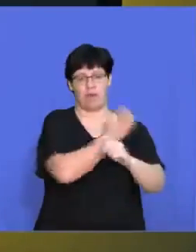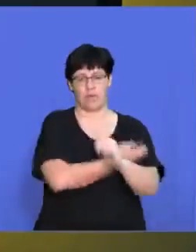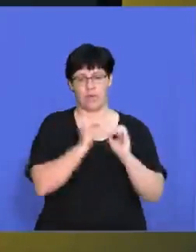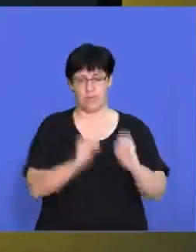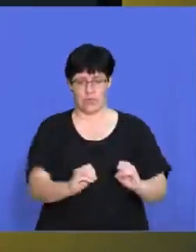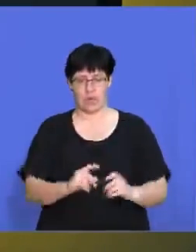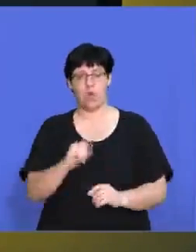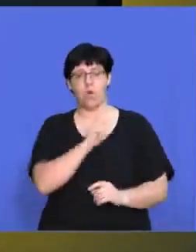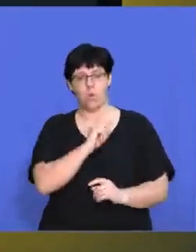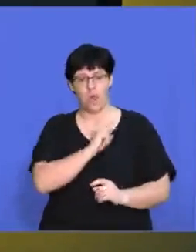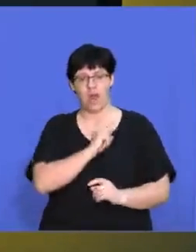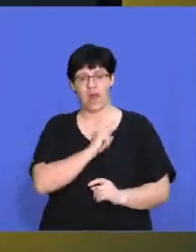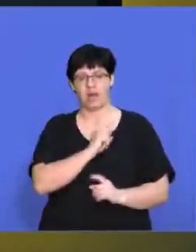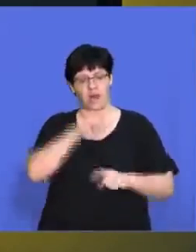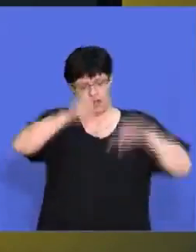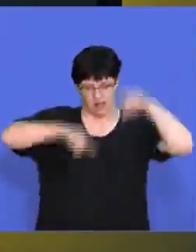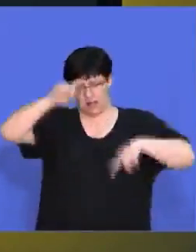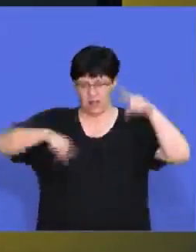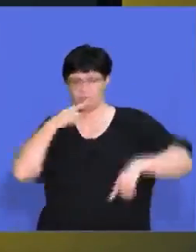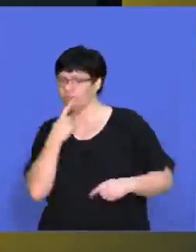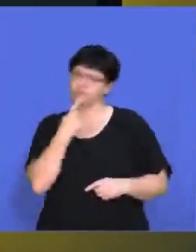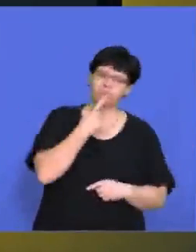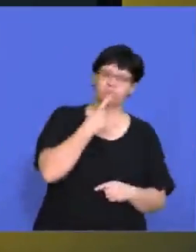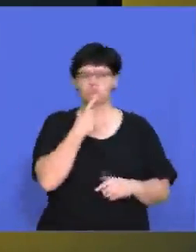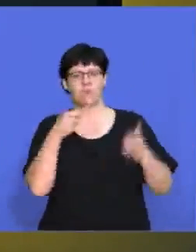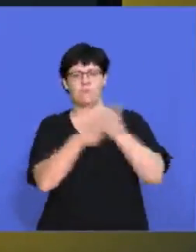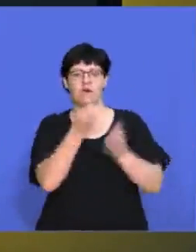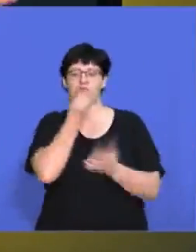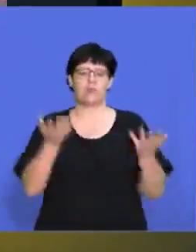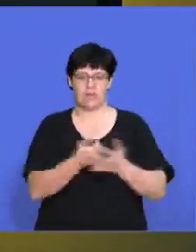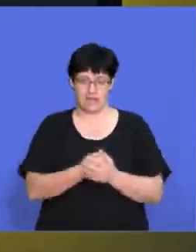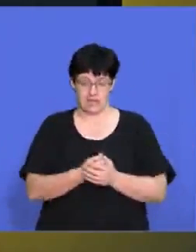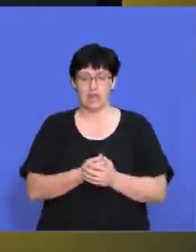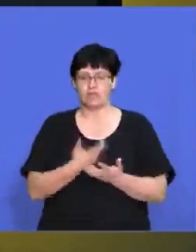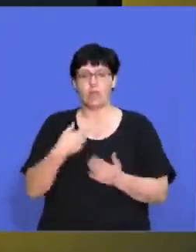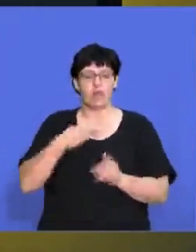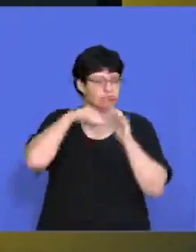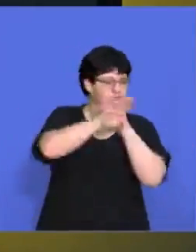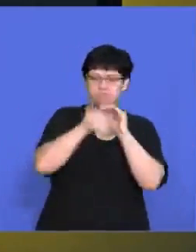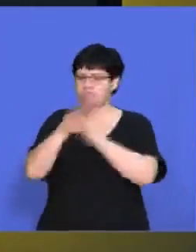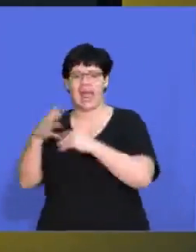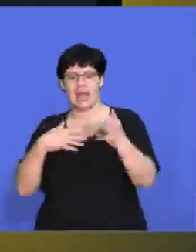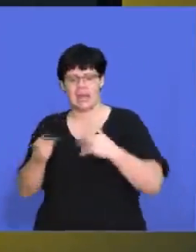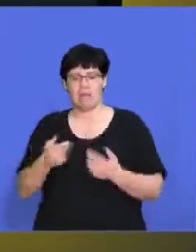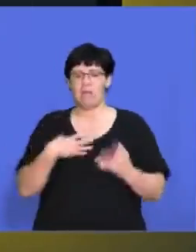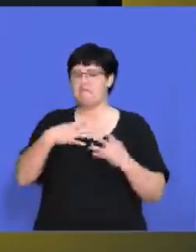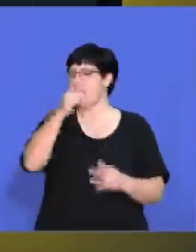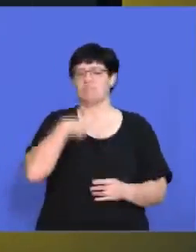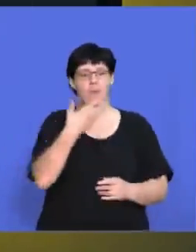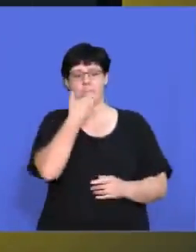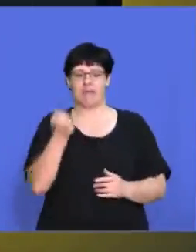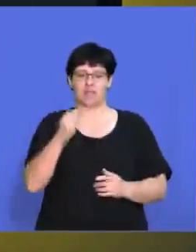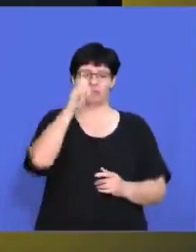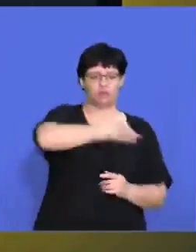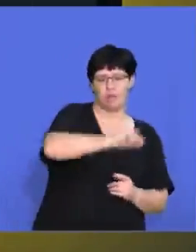because there's such a great variety of choice to choose from. So customers can go anywhere and they can go and find the, the best